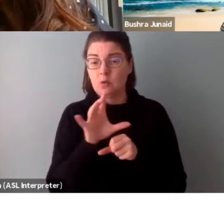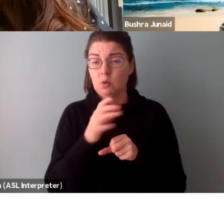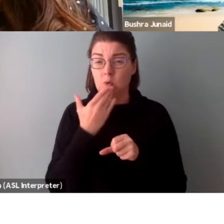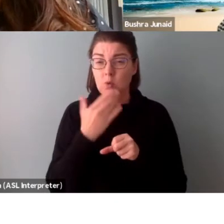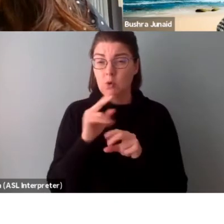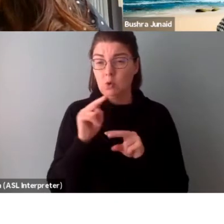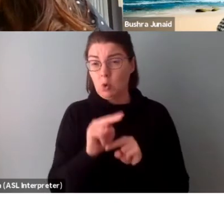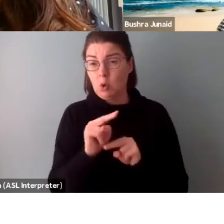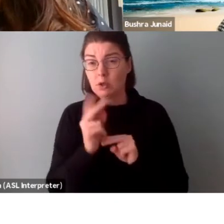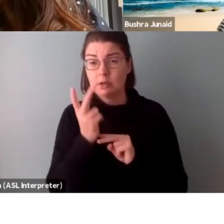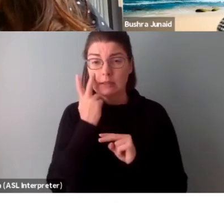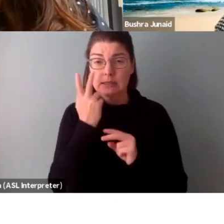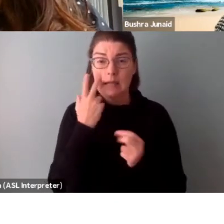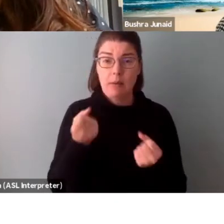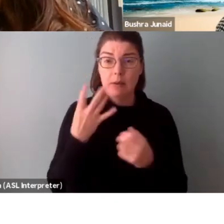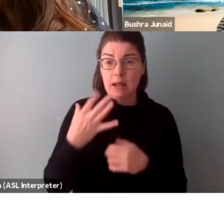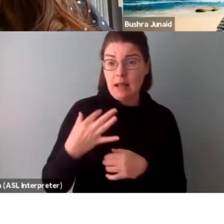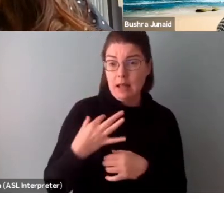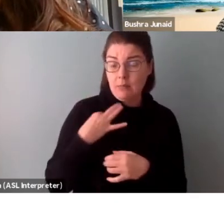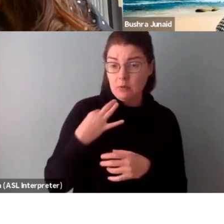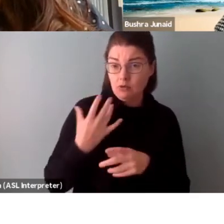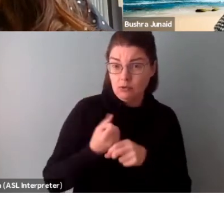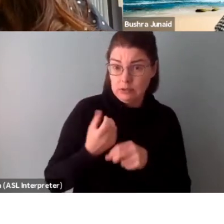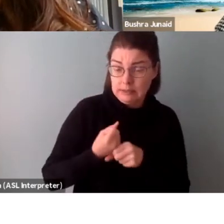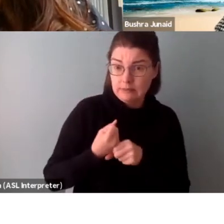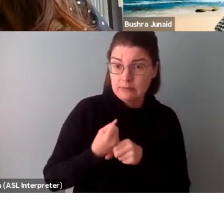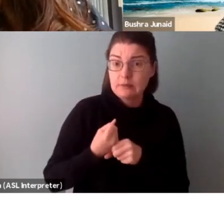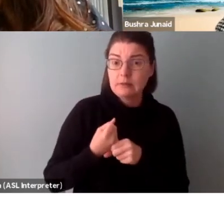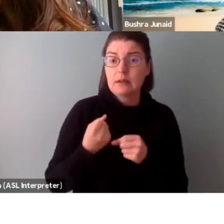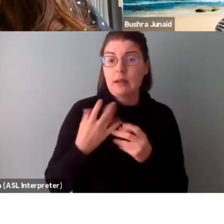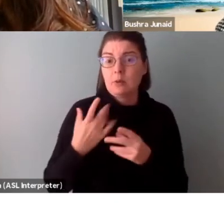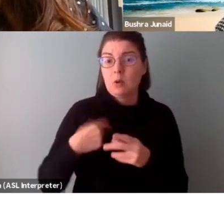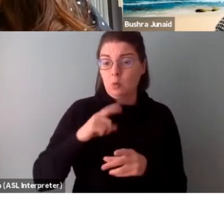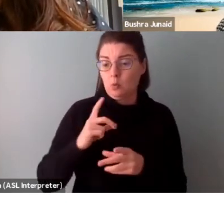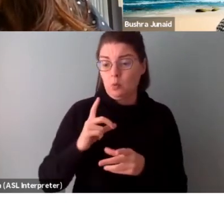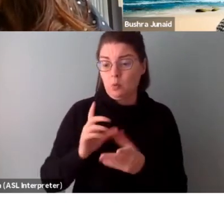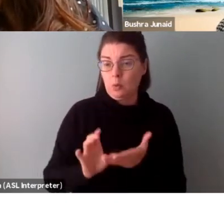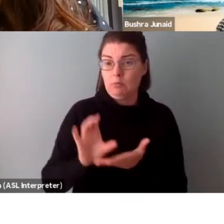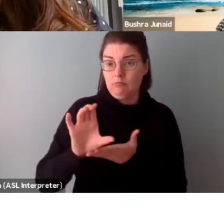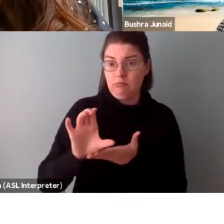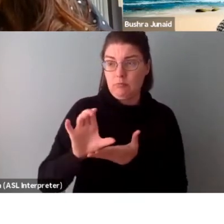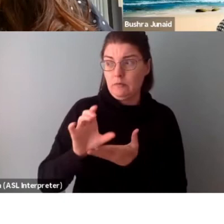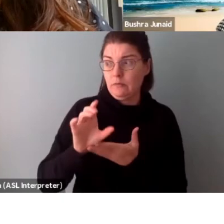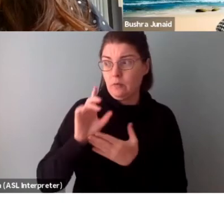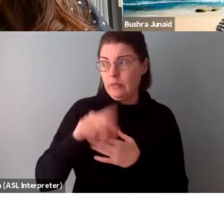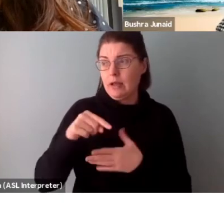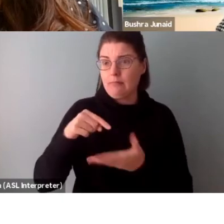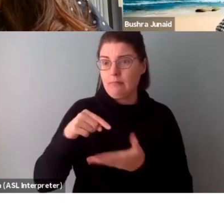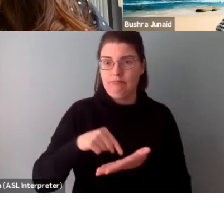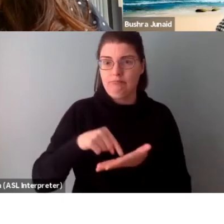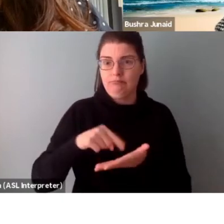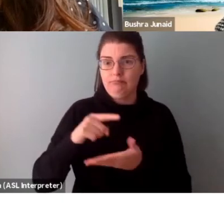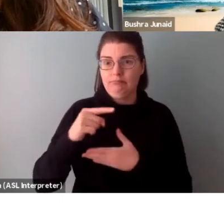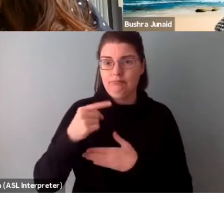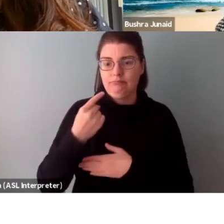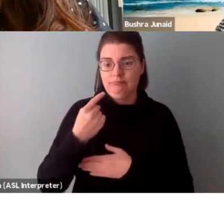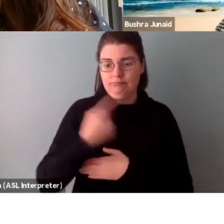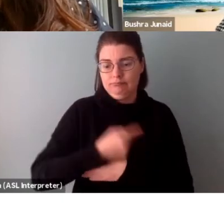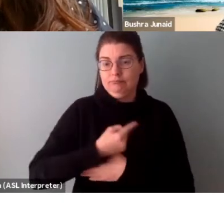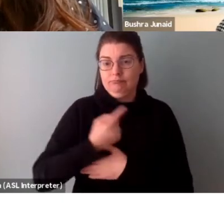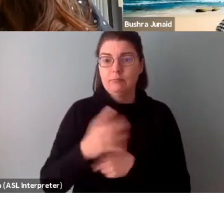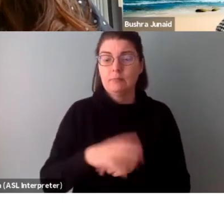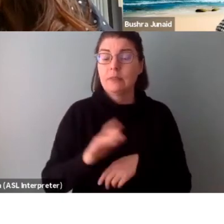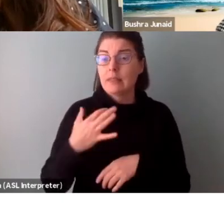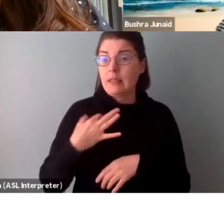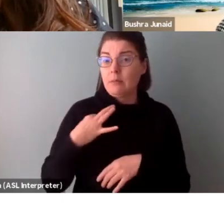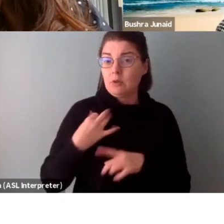look to see how many applications are received and how many we were able to fund for that deadline. The applications